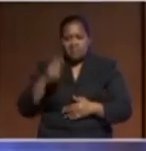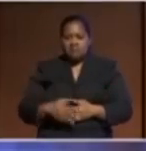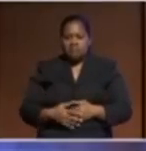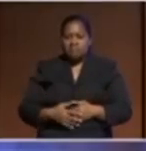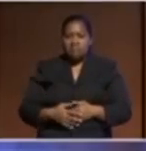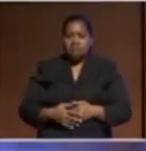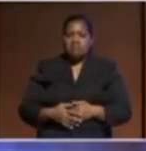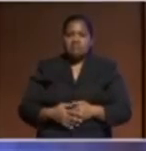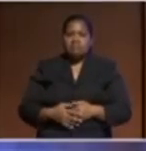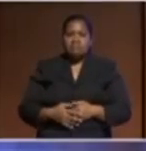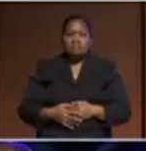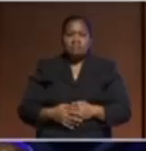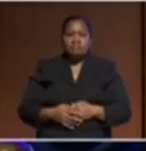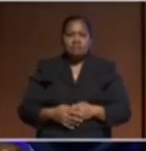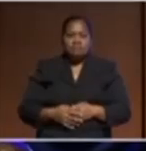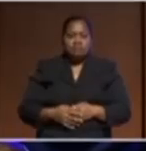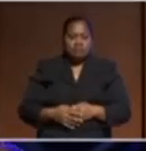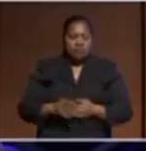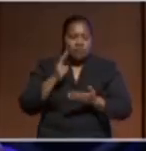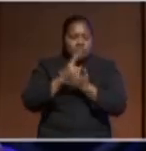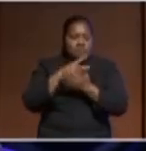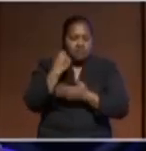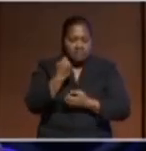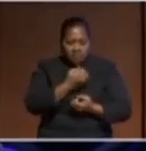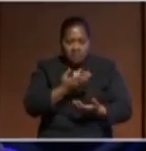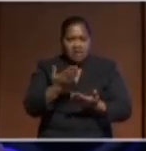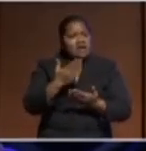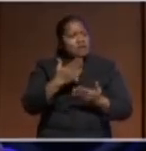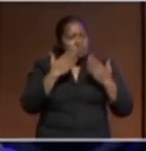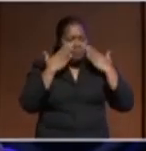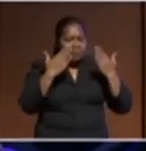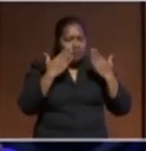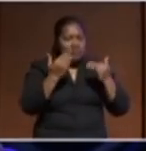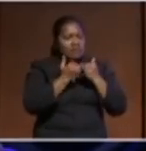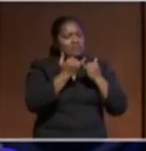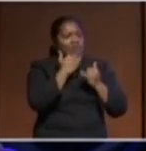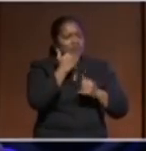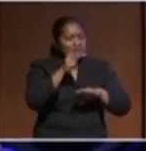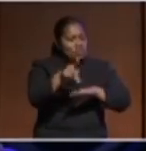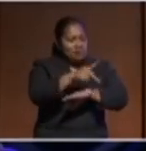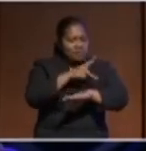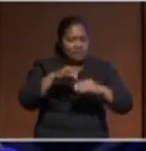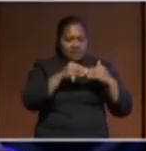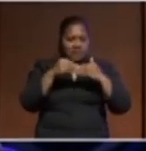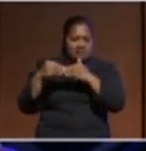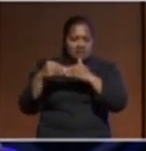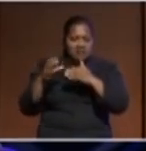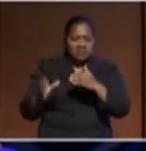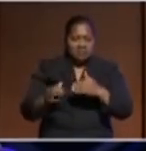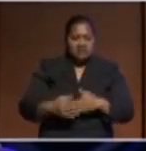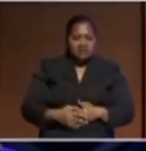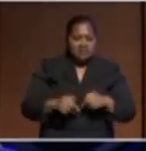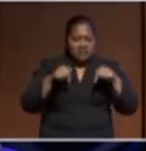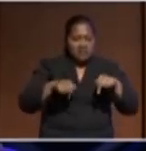rich dialogue and you'll have appreciated very much the honesty and the frankness of the leaders that are here on the podium